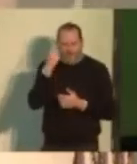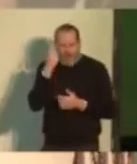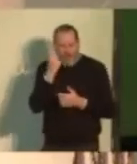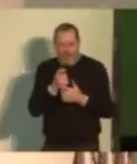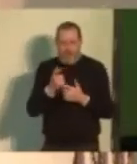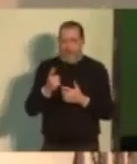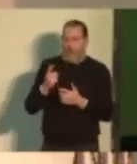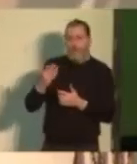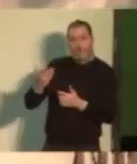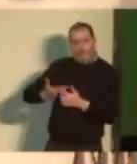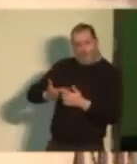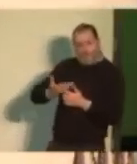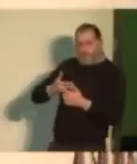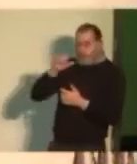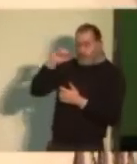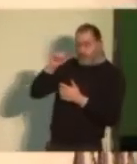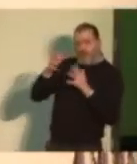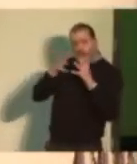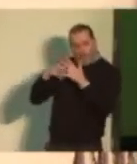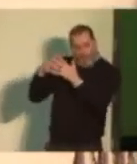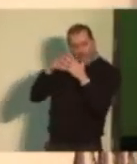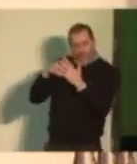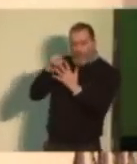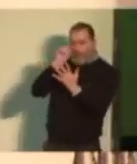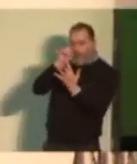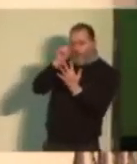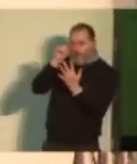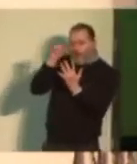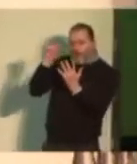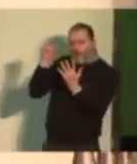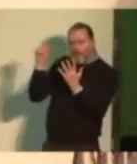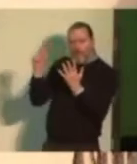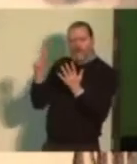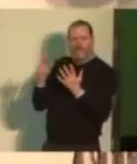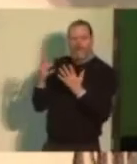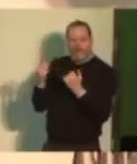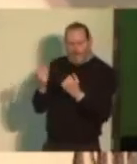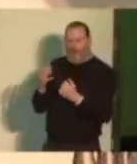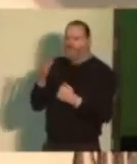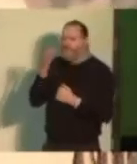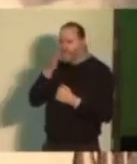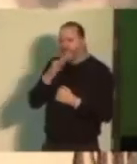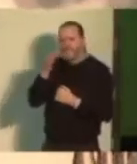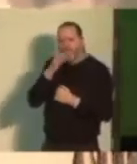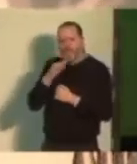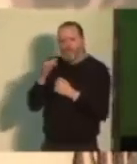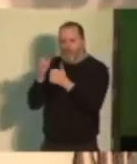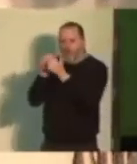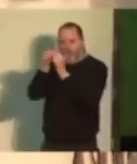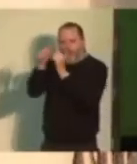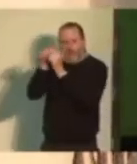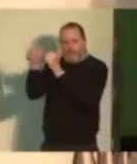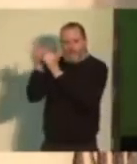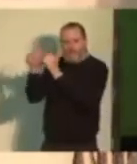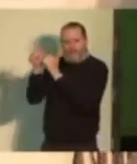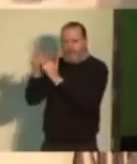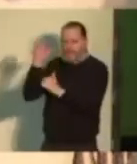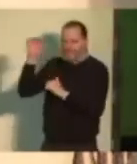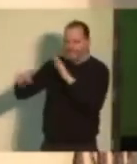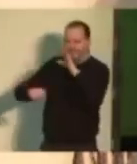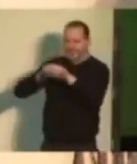in the United States, and I doubt that it is much different here. You have a handful of large multinational corporations